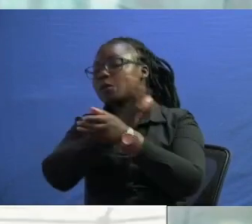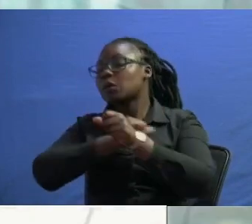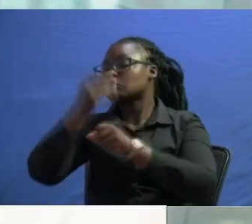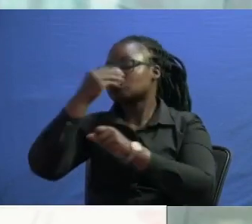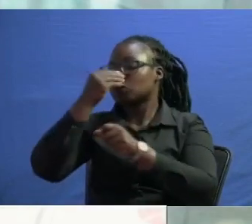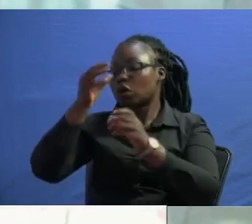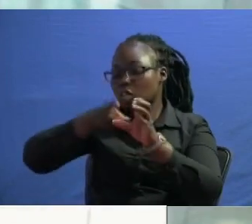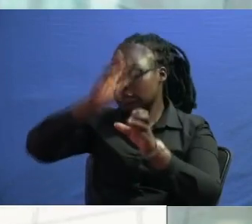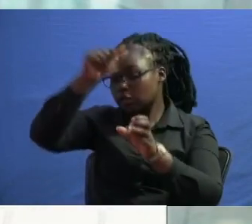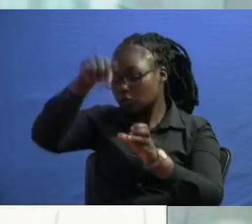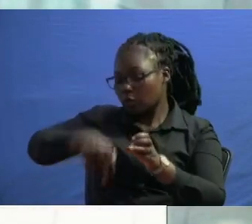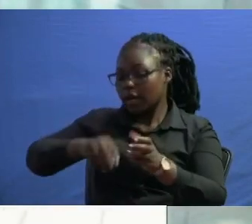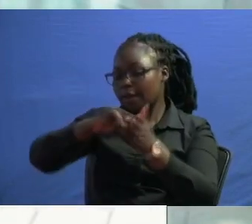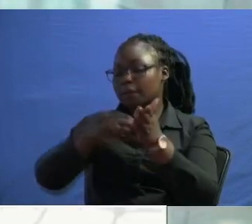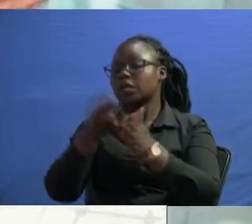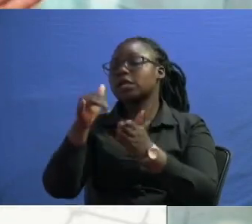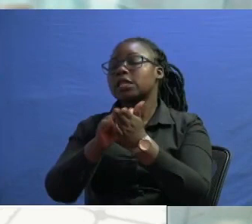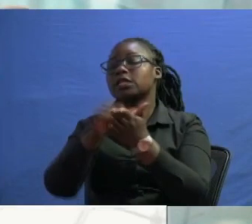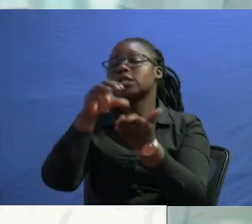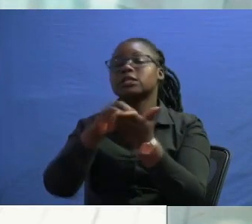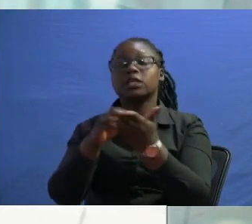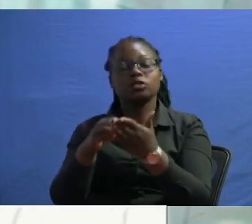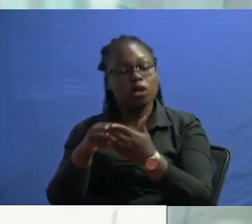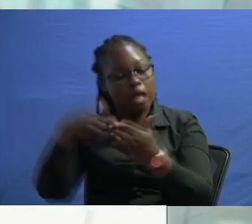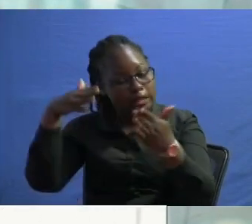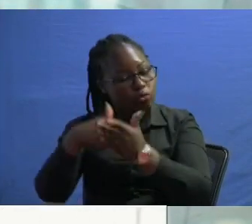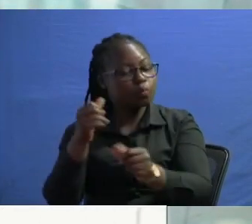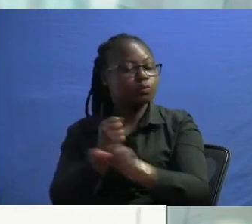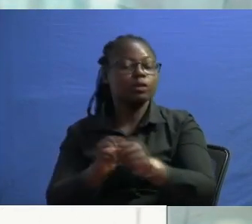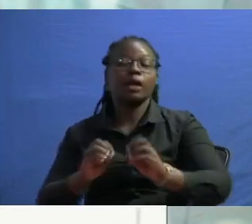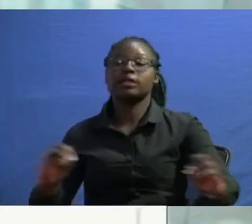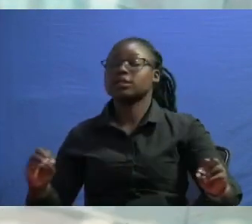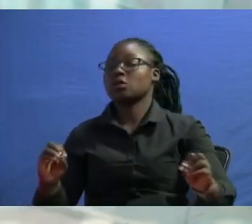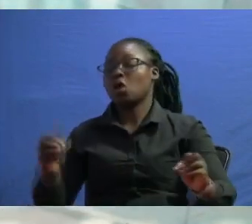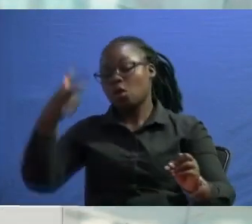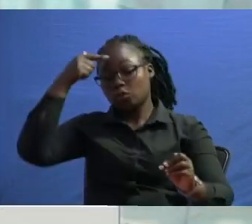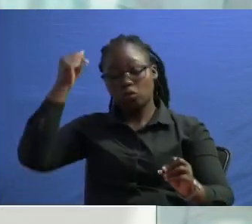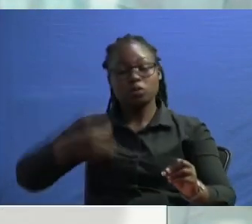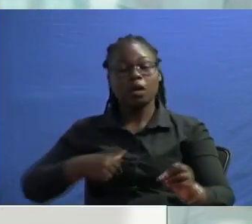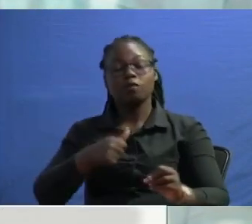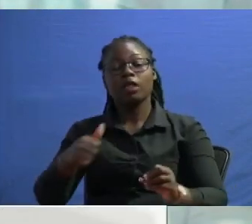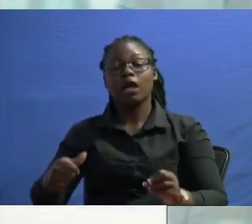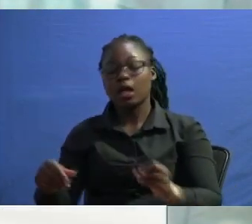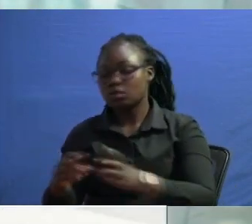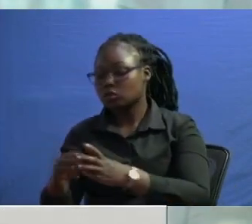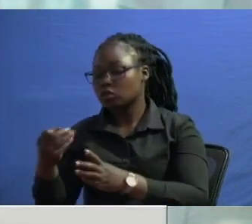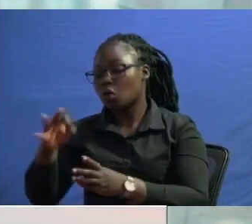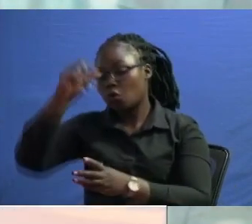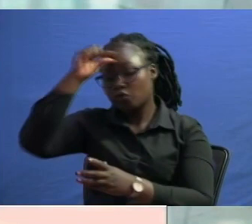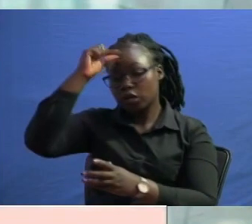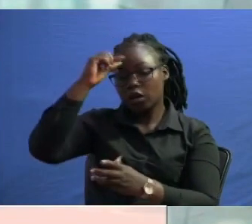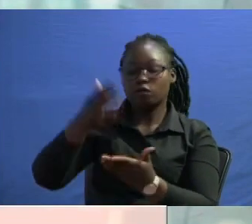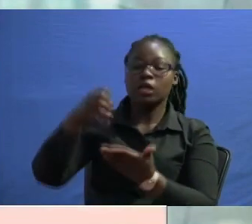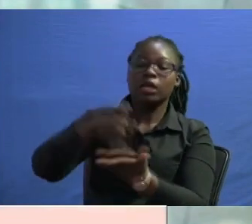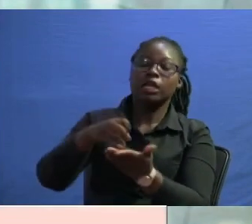does not mean that the state ceases to operate because they are the arms of government which are operating including even the executive